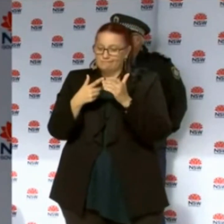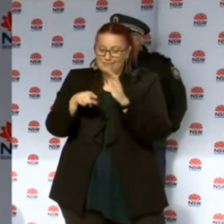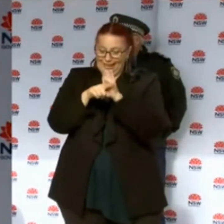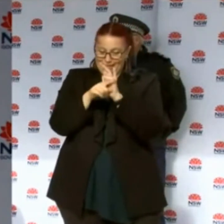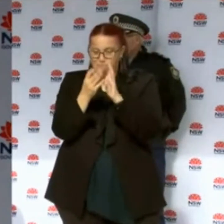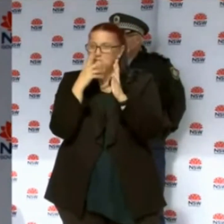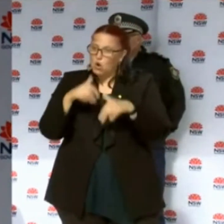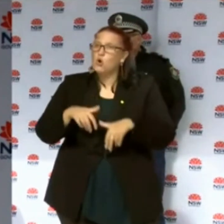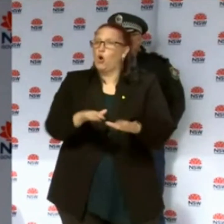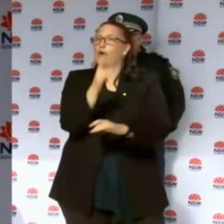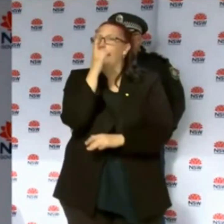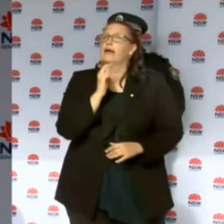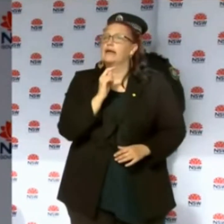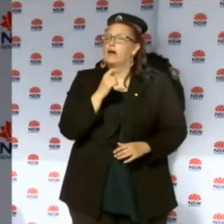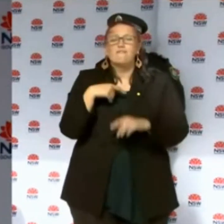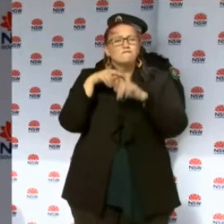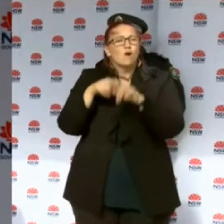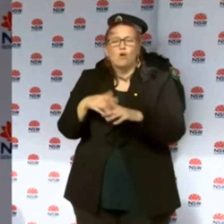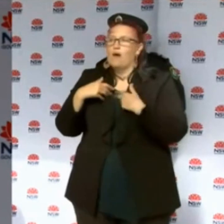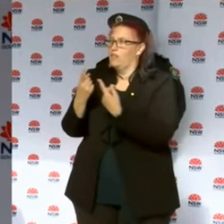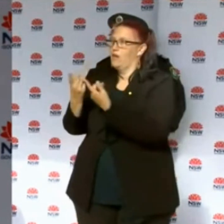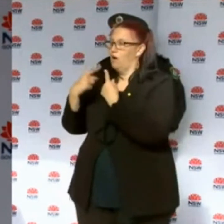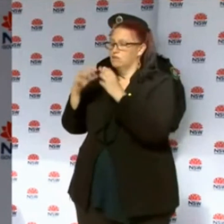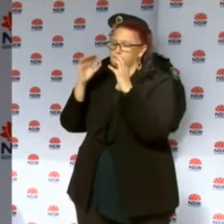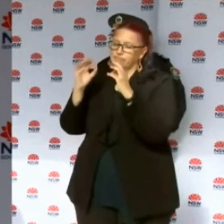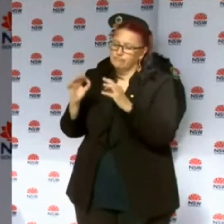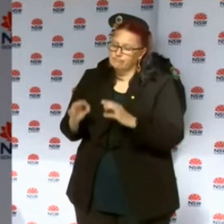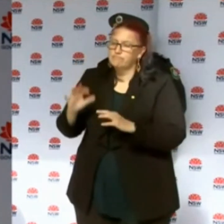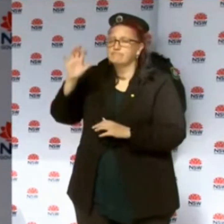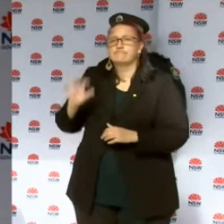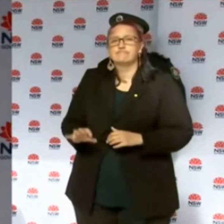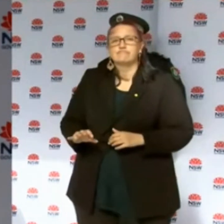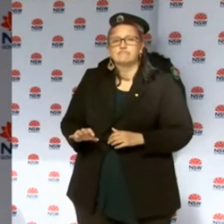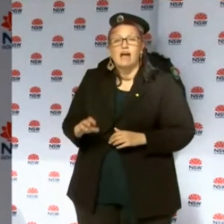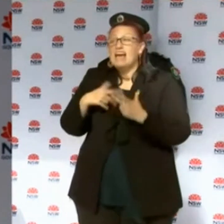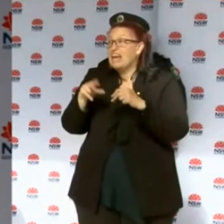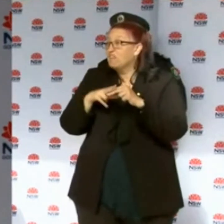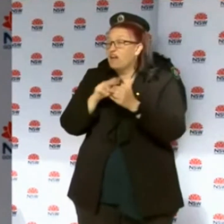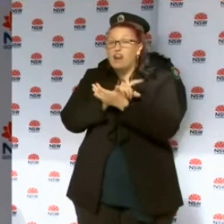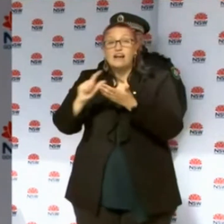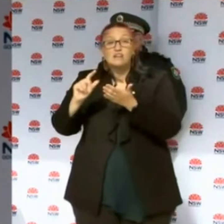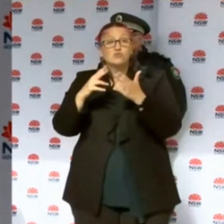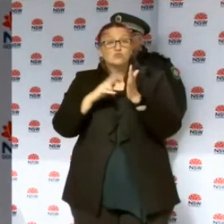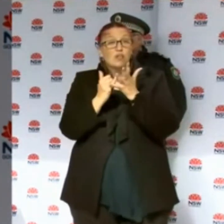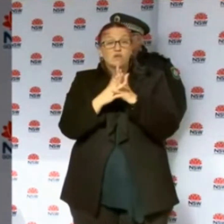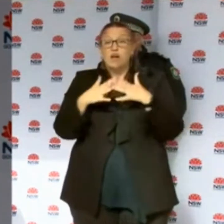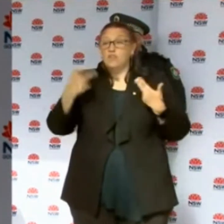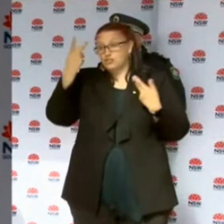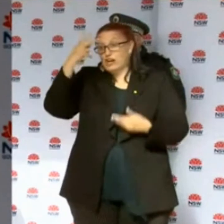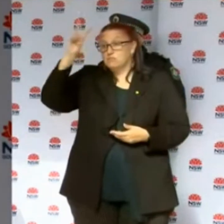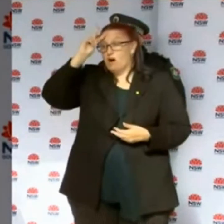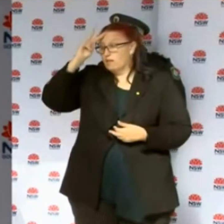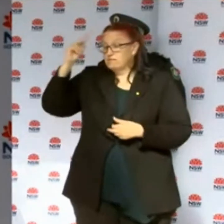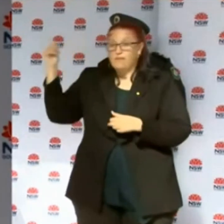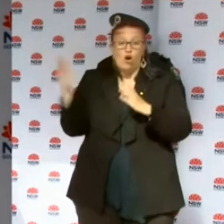following the health advice at every stage. And health is at liberty at any stage to change that advice. And if they do, well then I'm